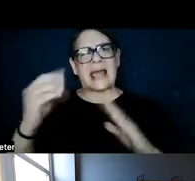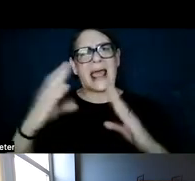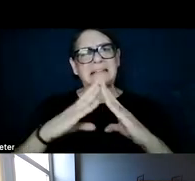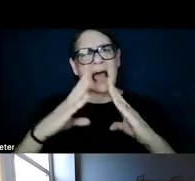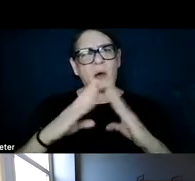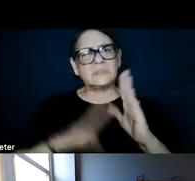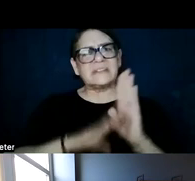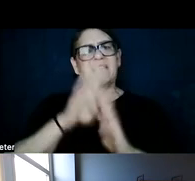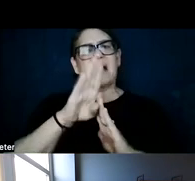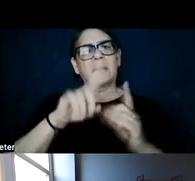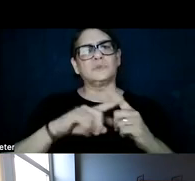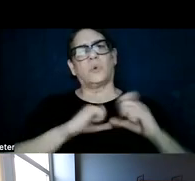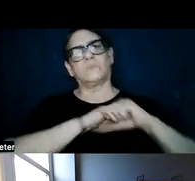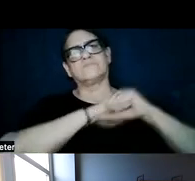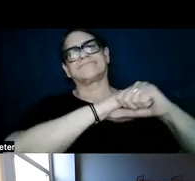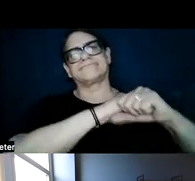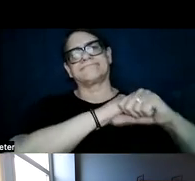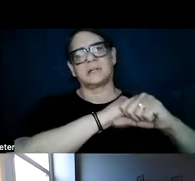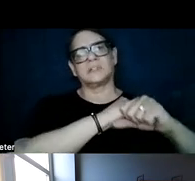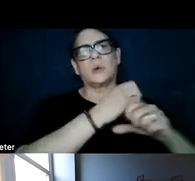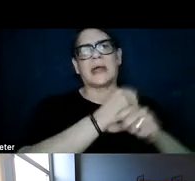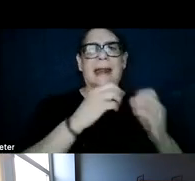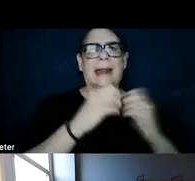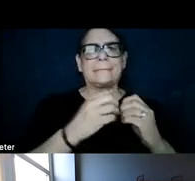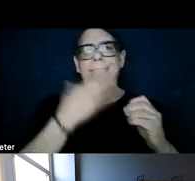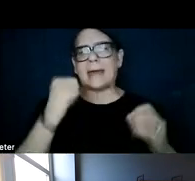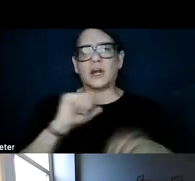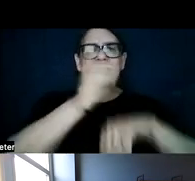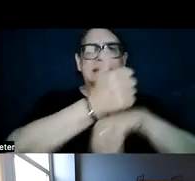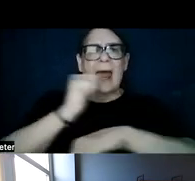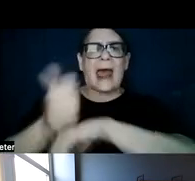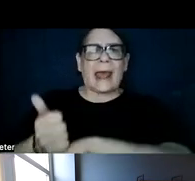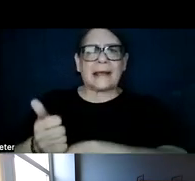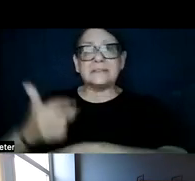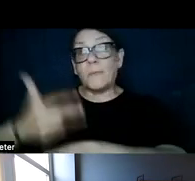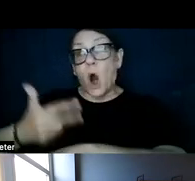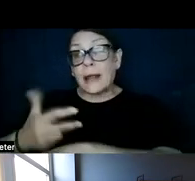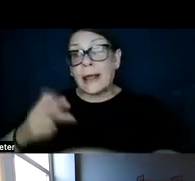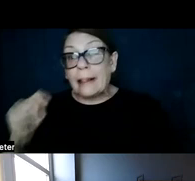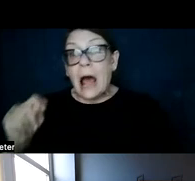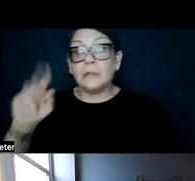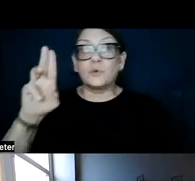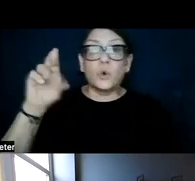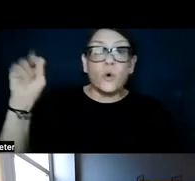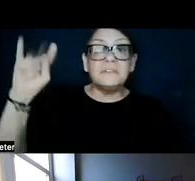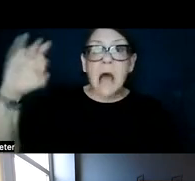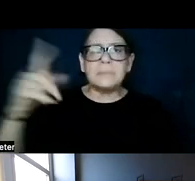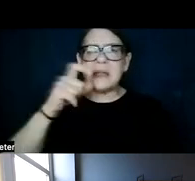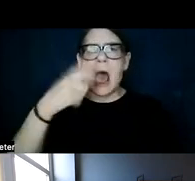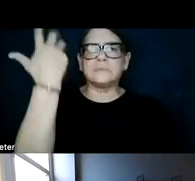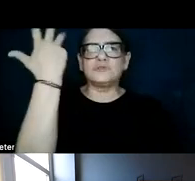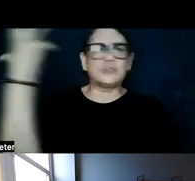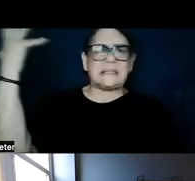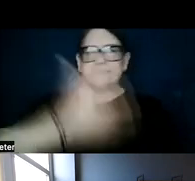site solar in more industrial settings, rooftops or warehouses, parking lots, et cetera? Obviously, the